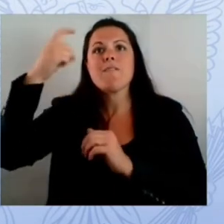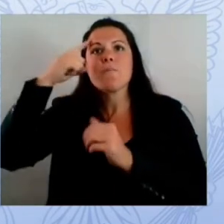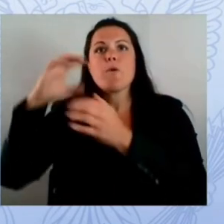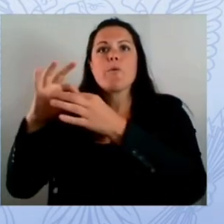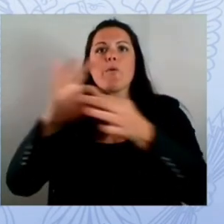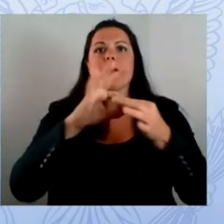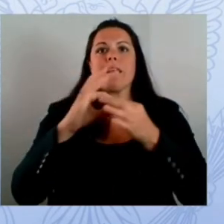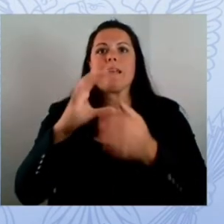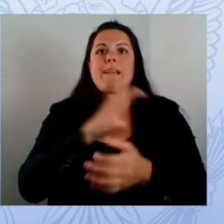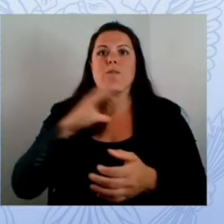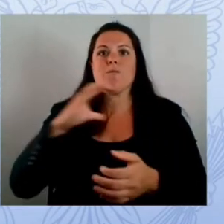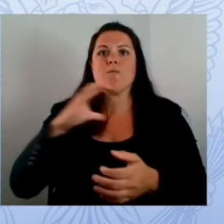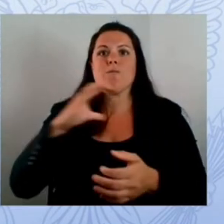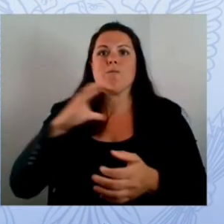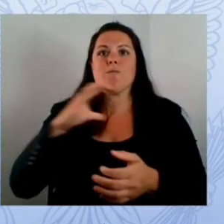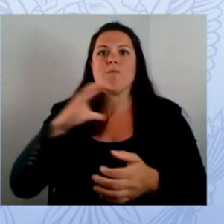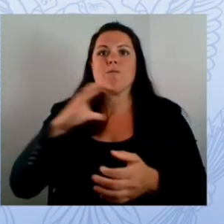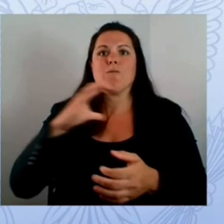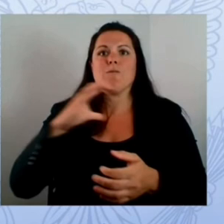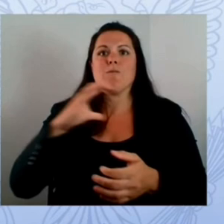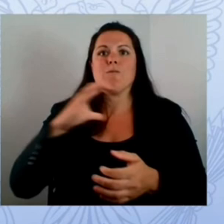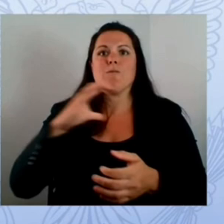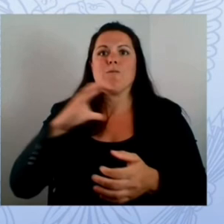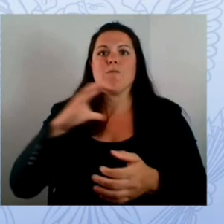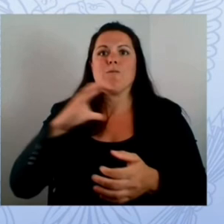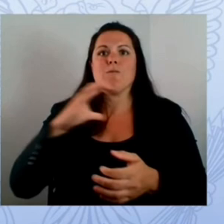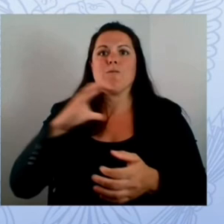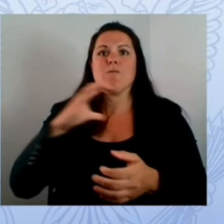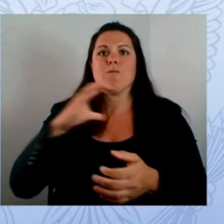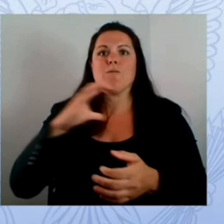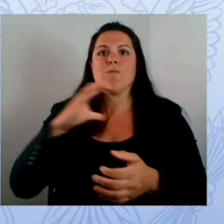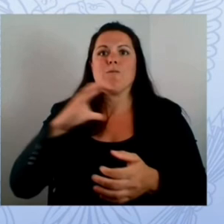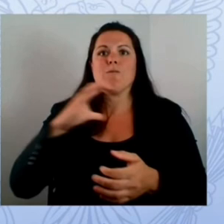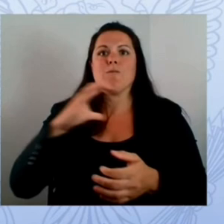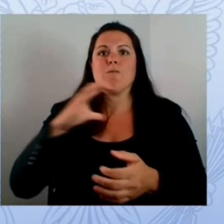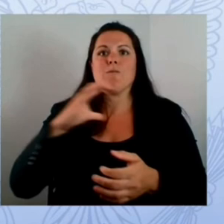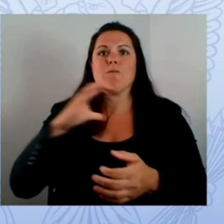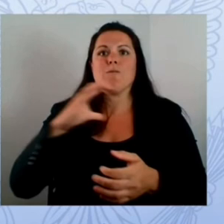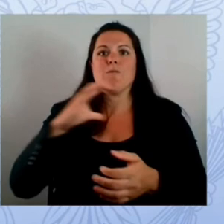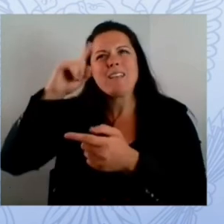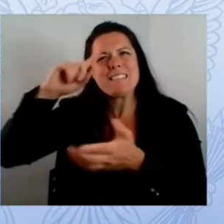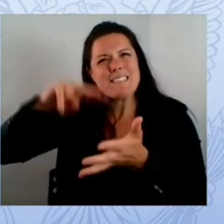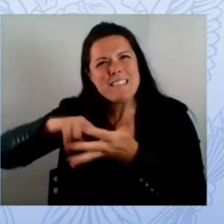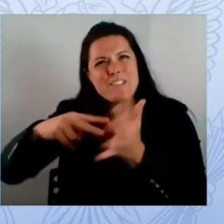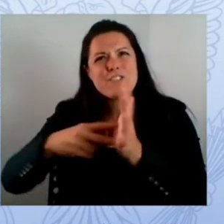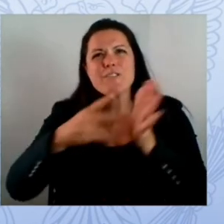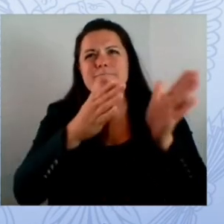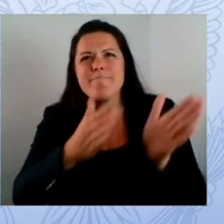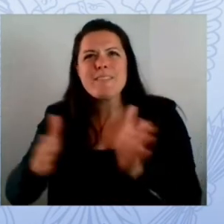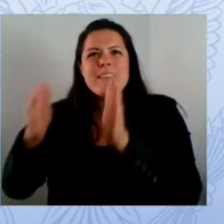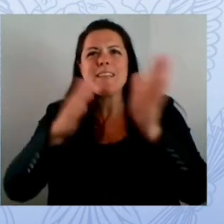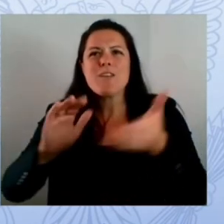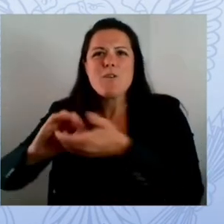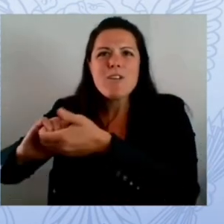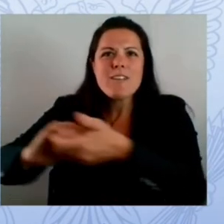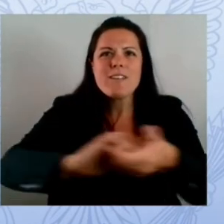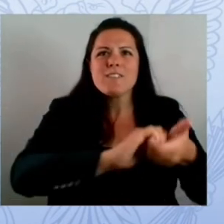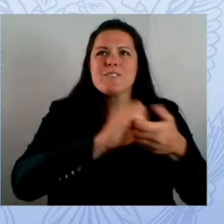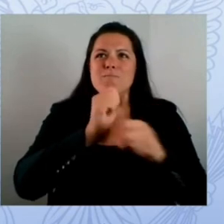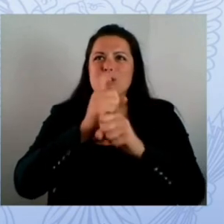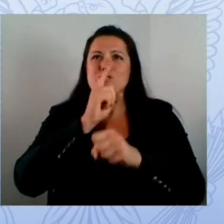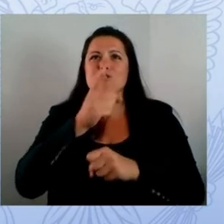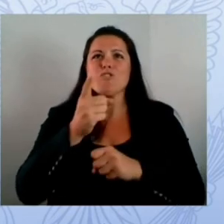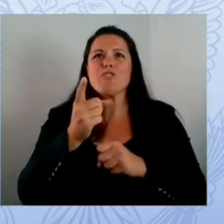putting this into place it's an opportunity to coordinate activities and policy and communication between fate federal